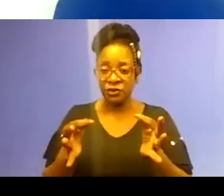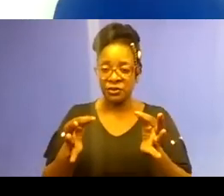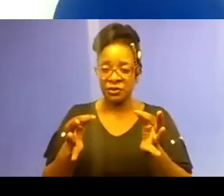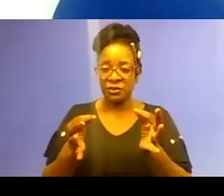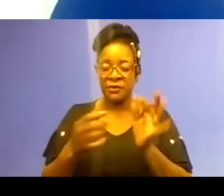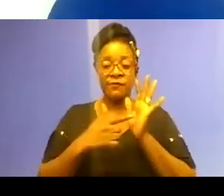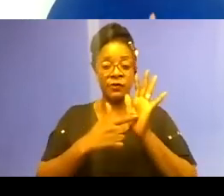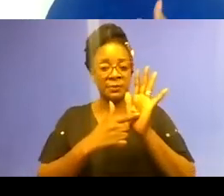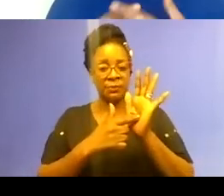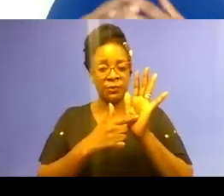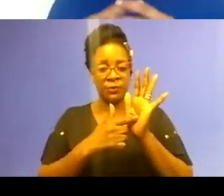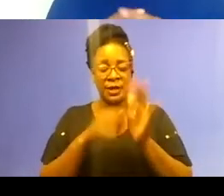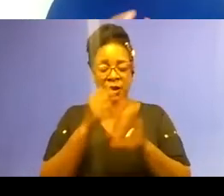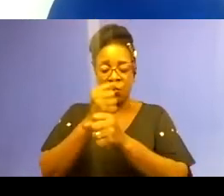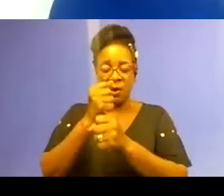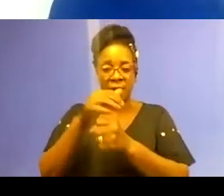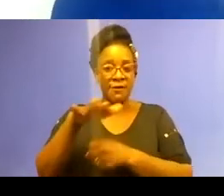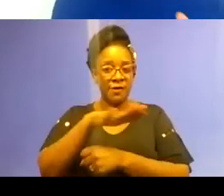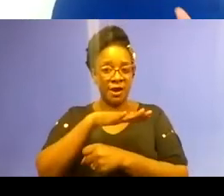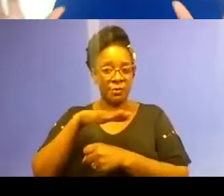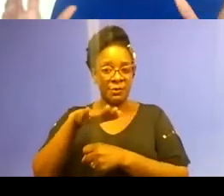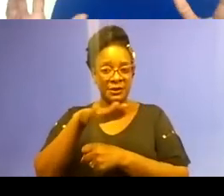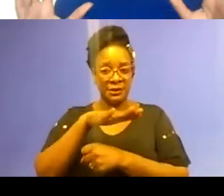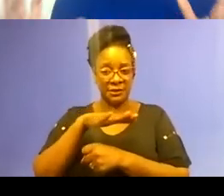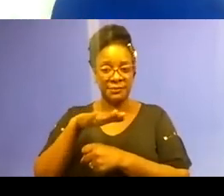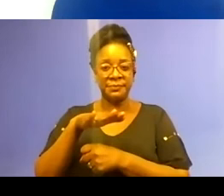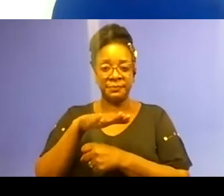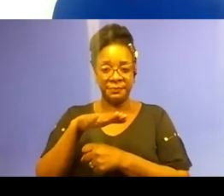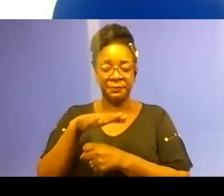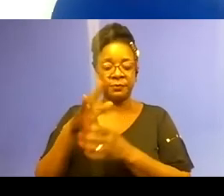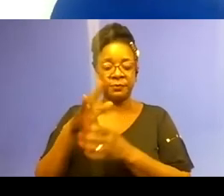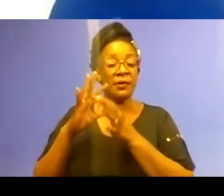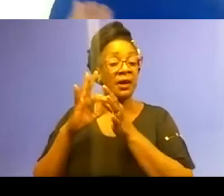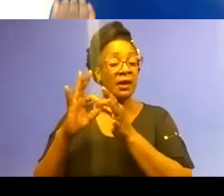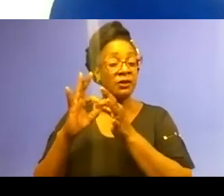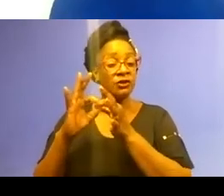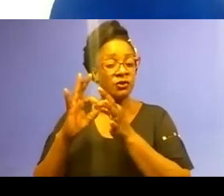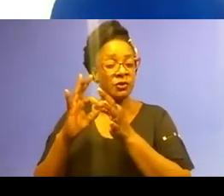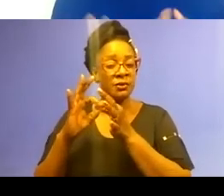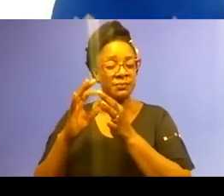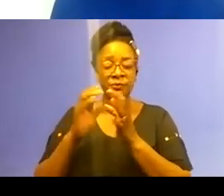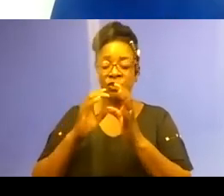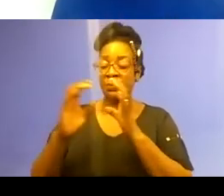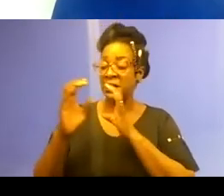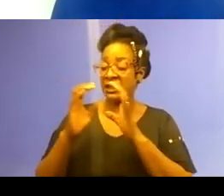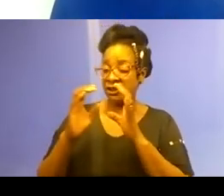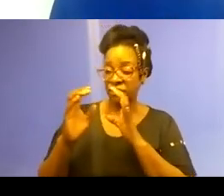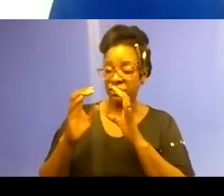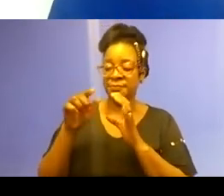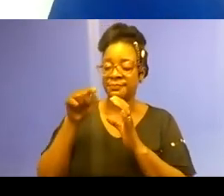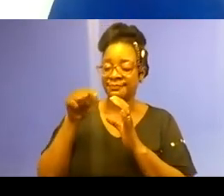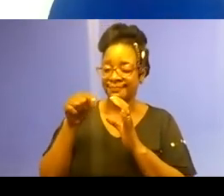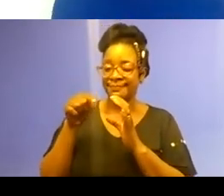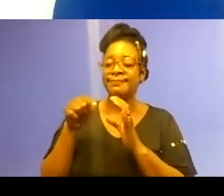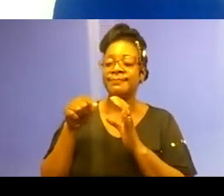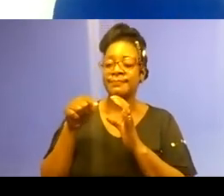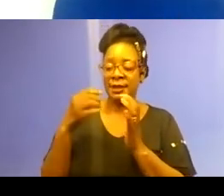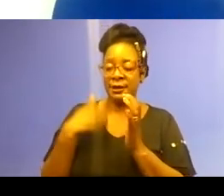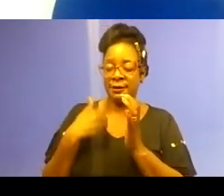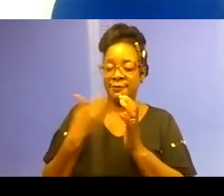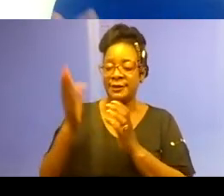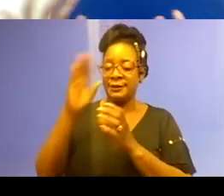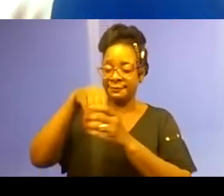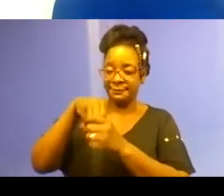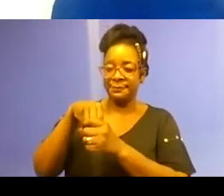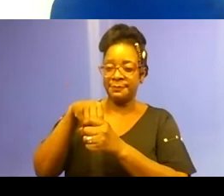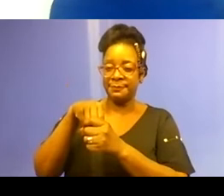environment, cultural communication styles are grounded in white culture and no other